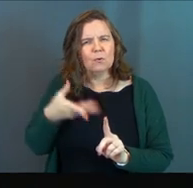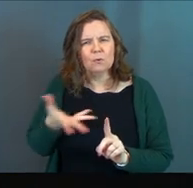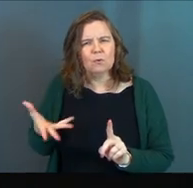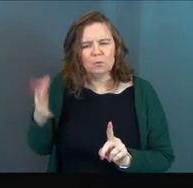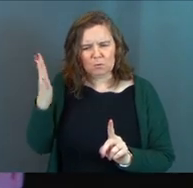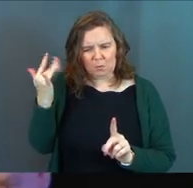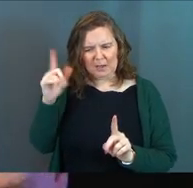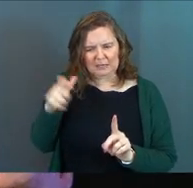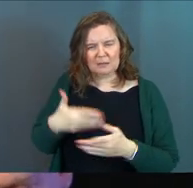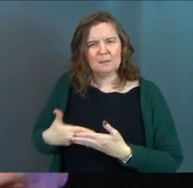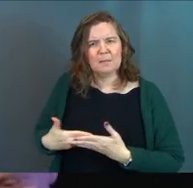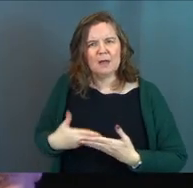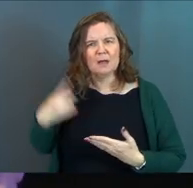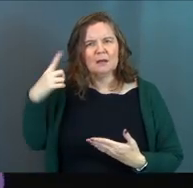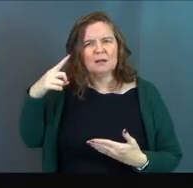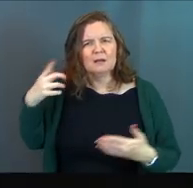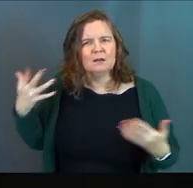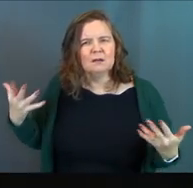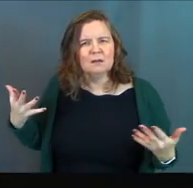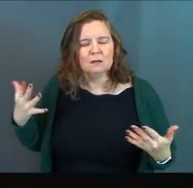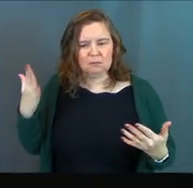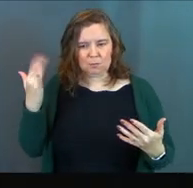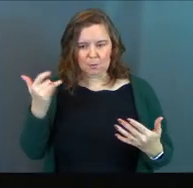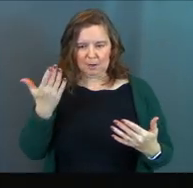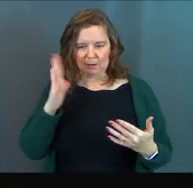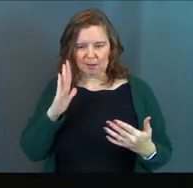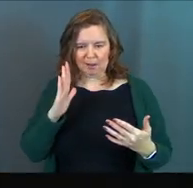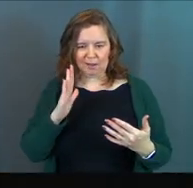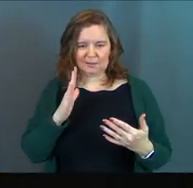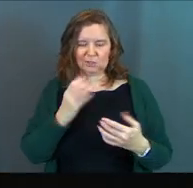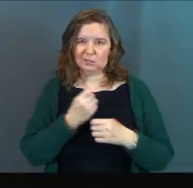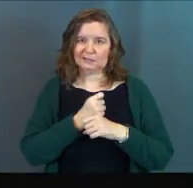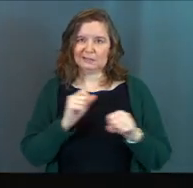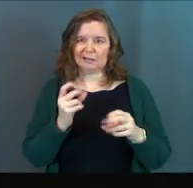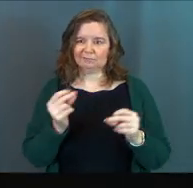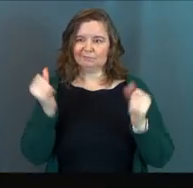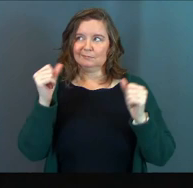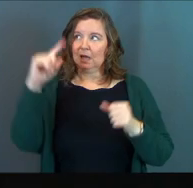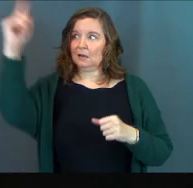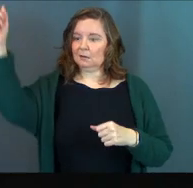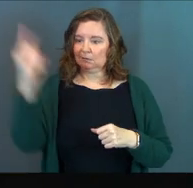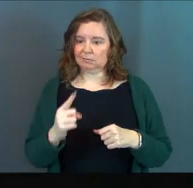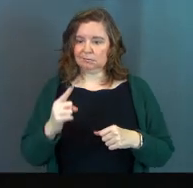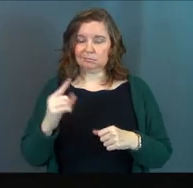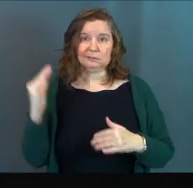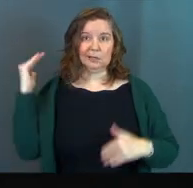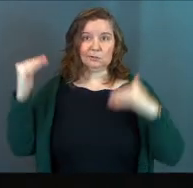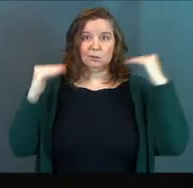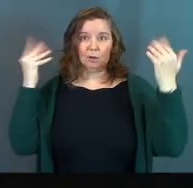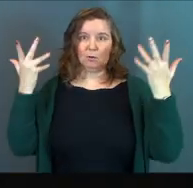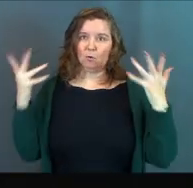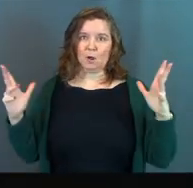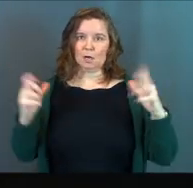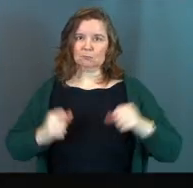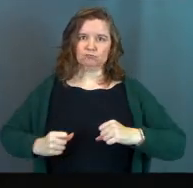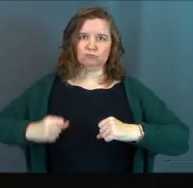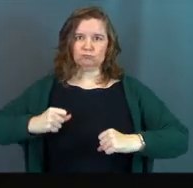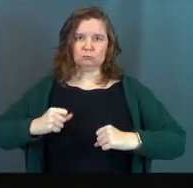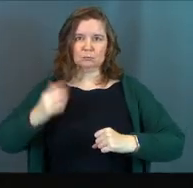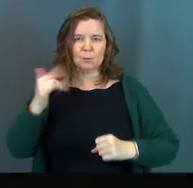Why do I need a baby? Why didn't God just save some time, bring him straight down as a 30-year-old adult?